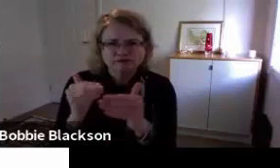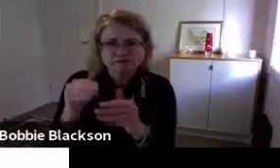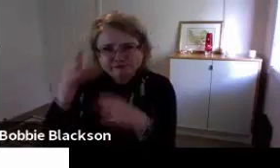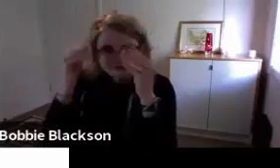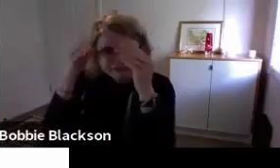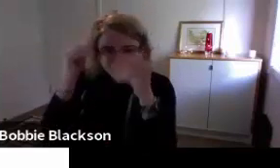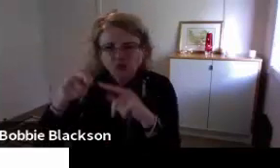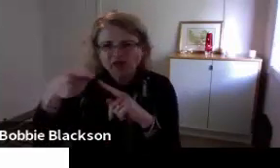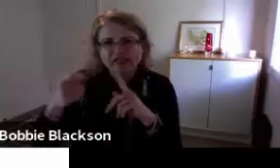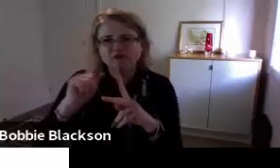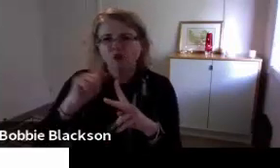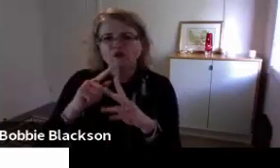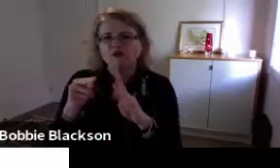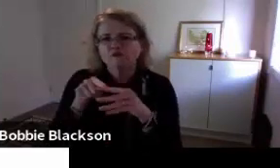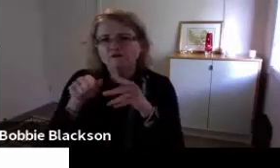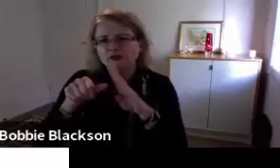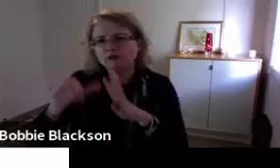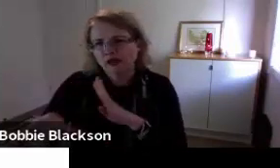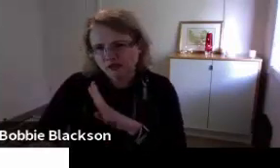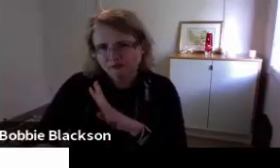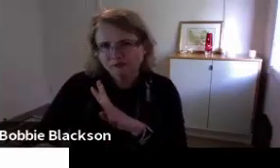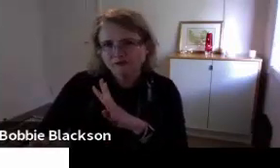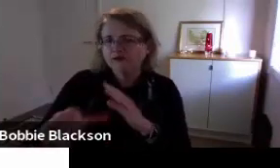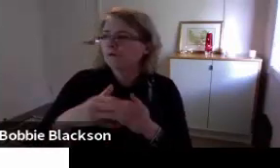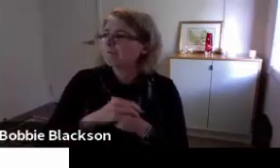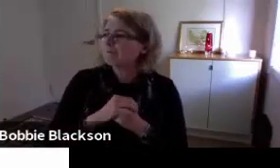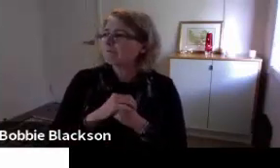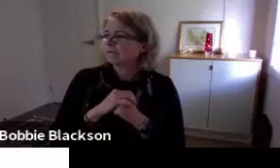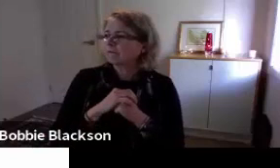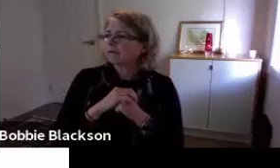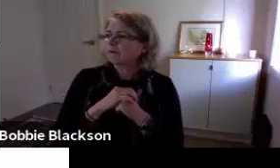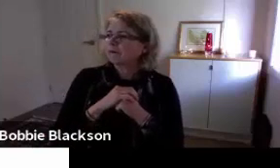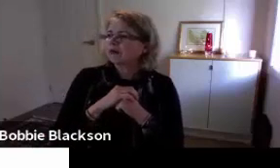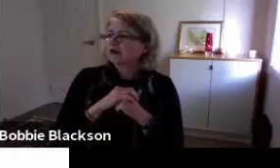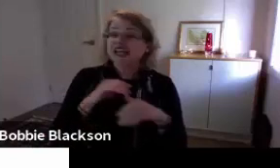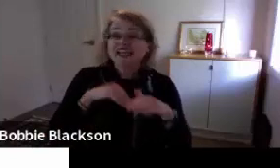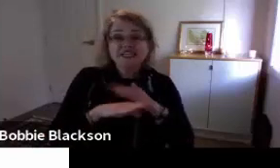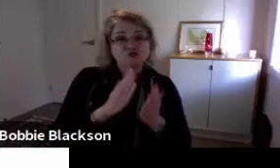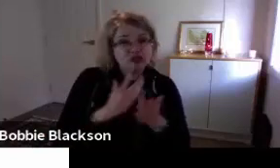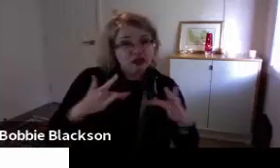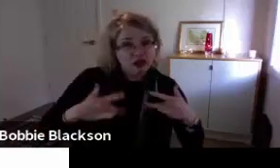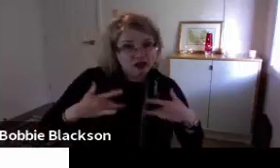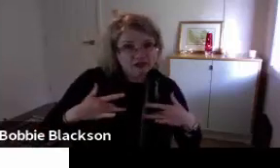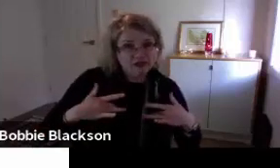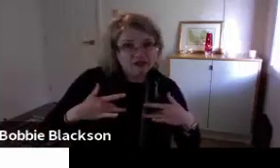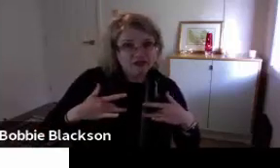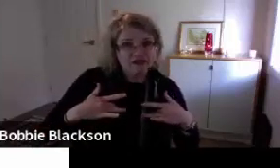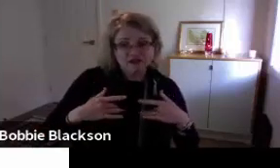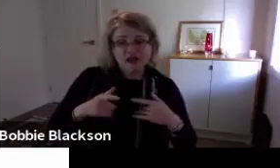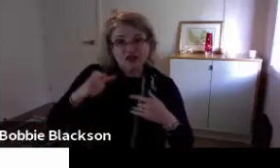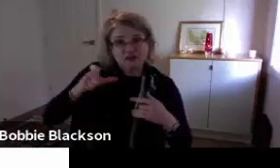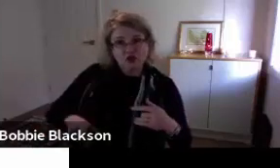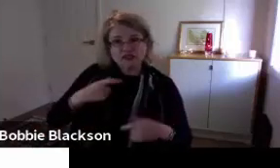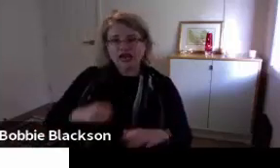misspelled, it can impact on the student's ability to understand the context or the message and